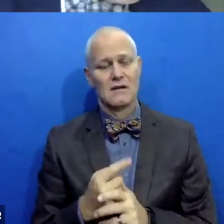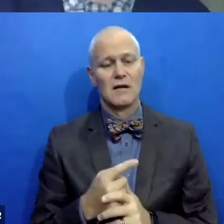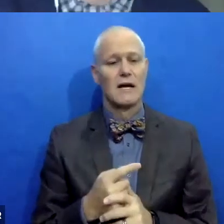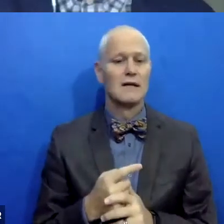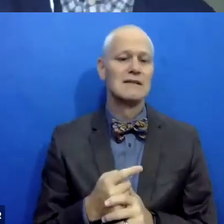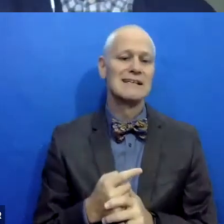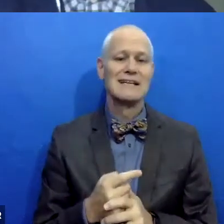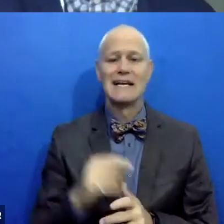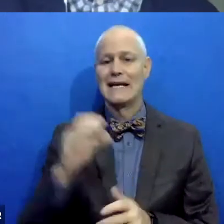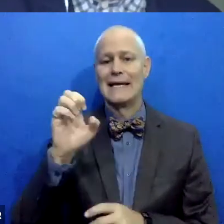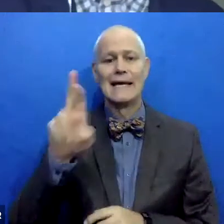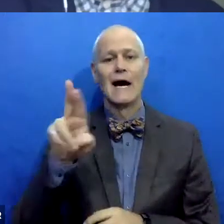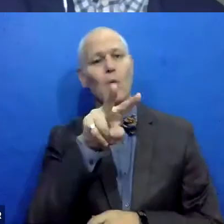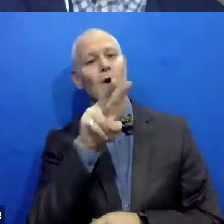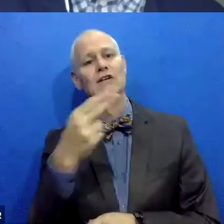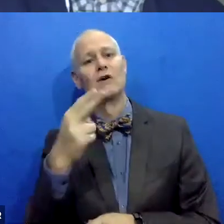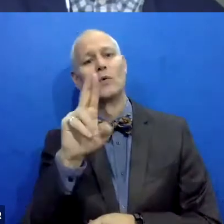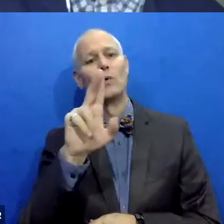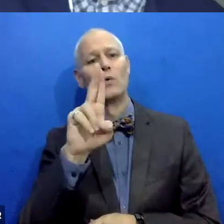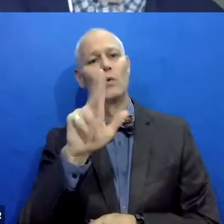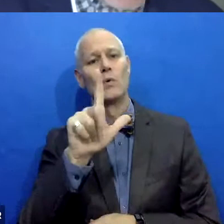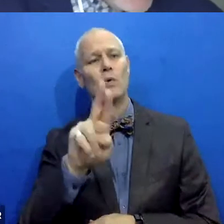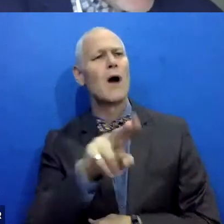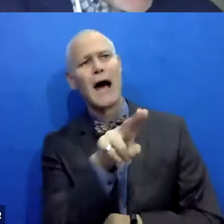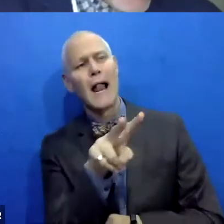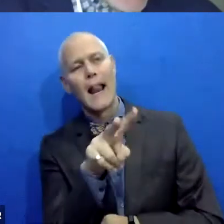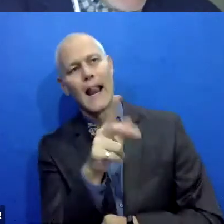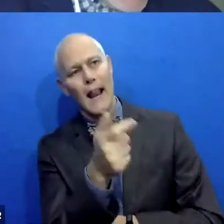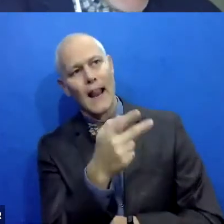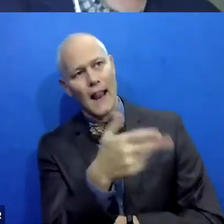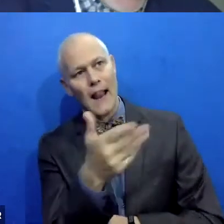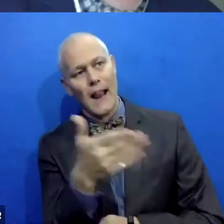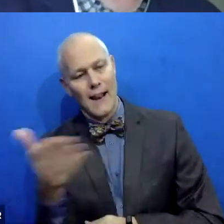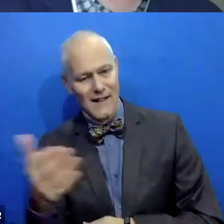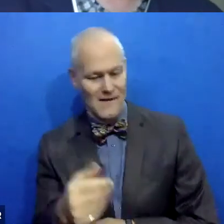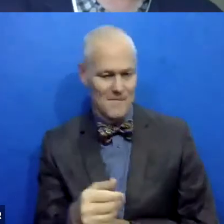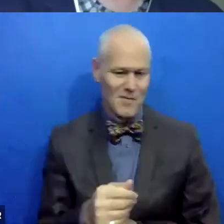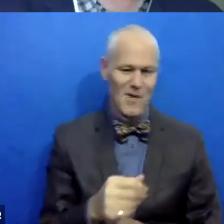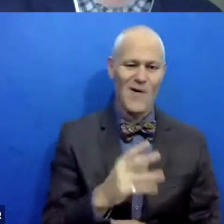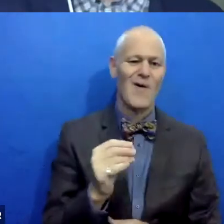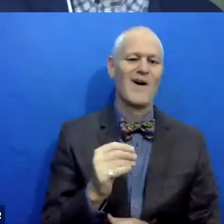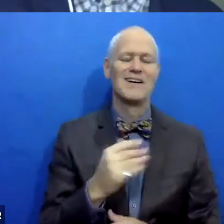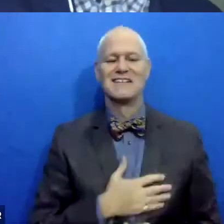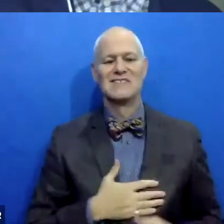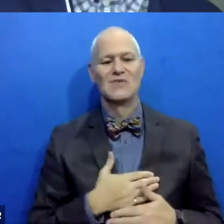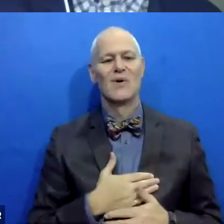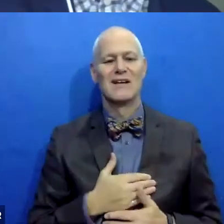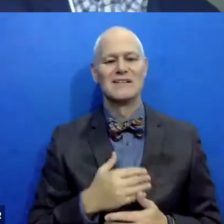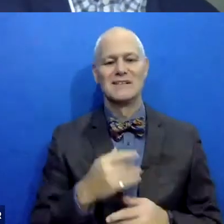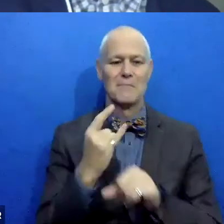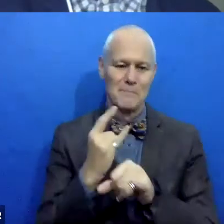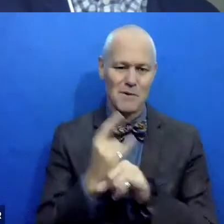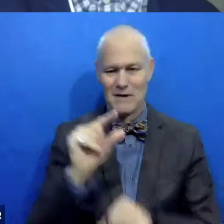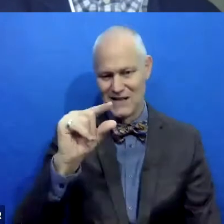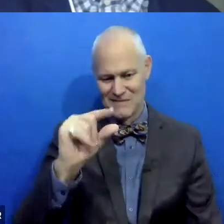ER on Hulu, um, and, and enjoying, uh, some bourbon in moderation.